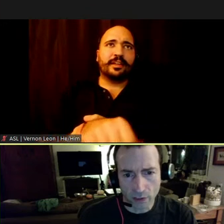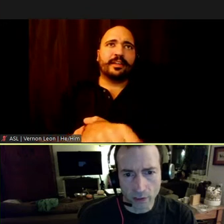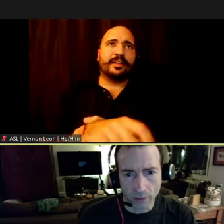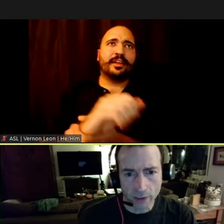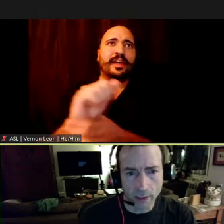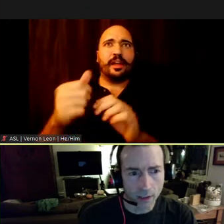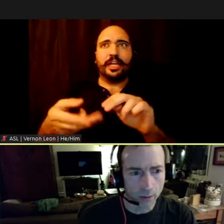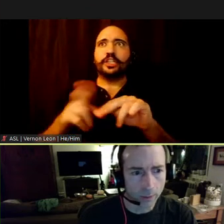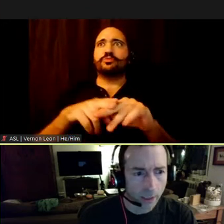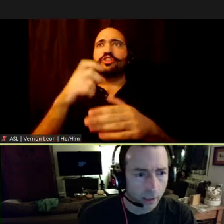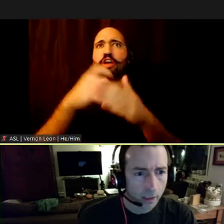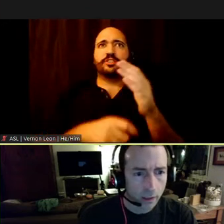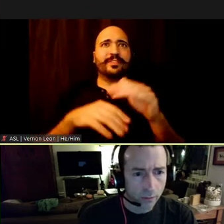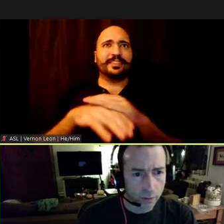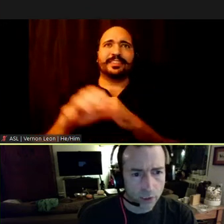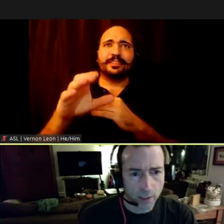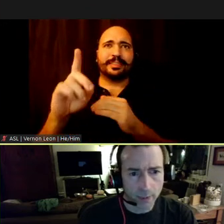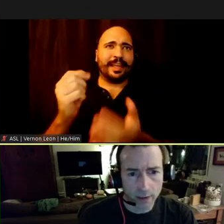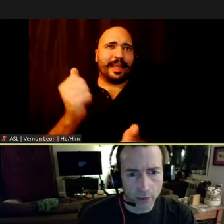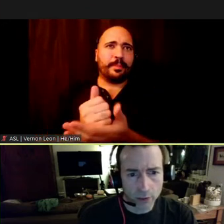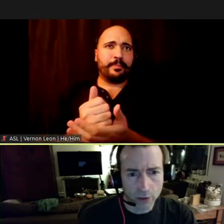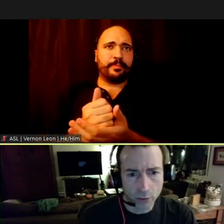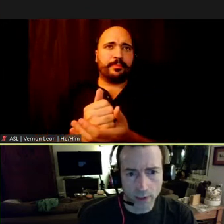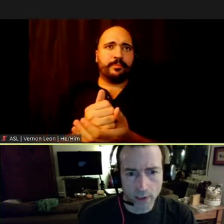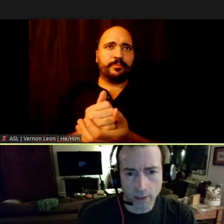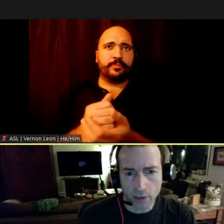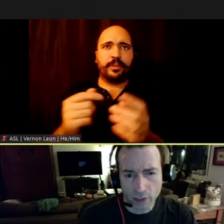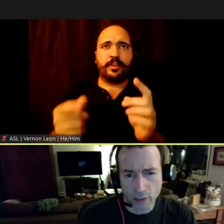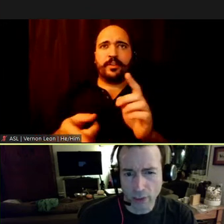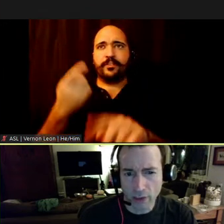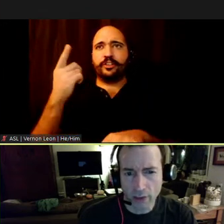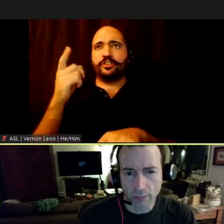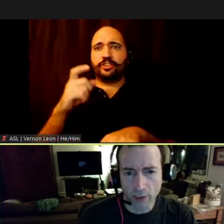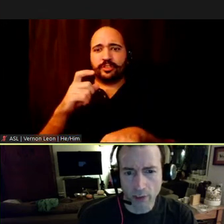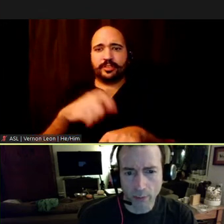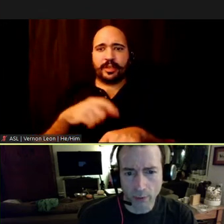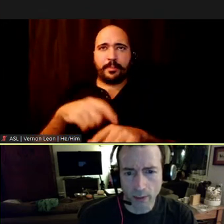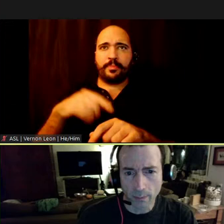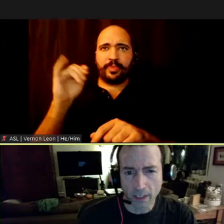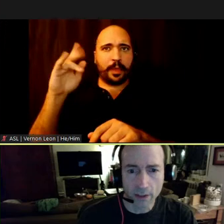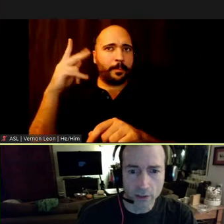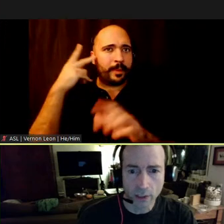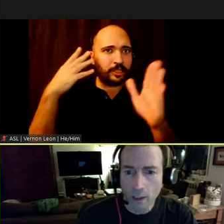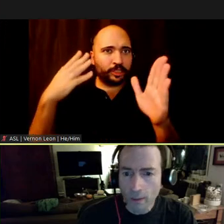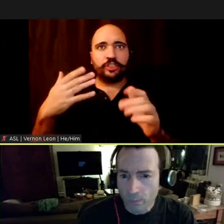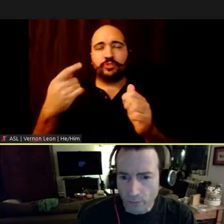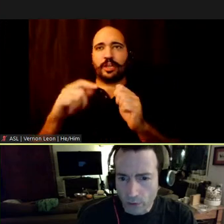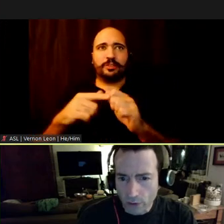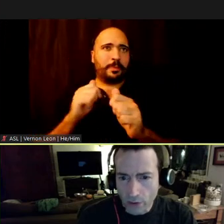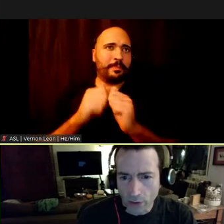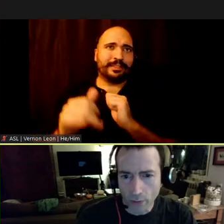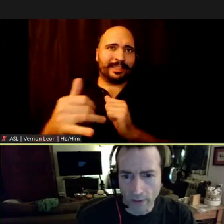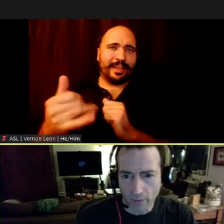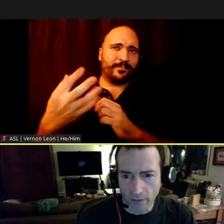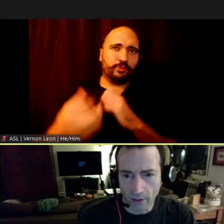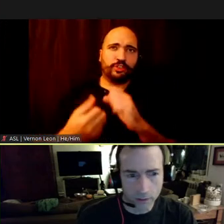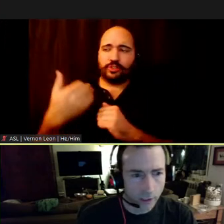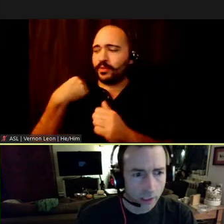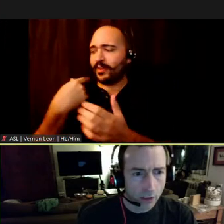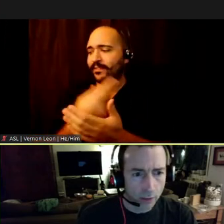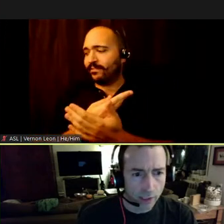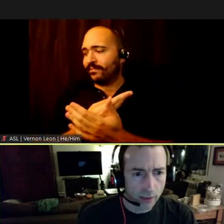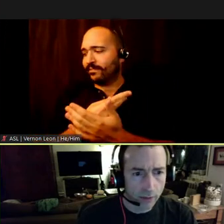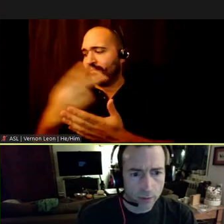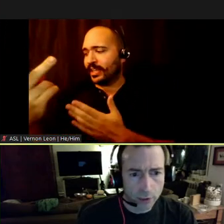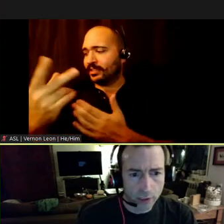entering the CBD help? The first time politicians tried to get this congestion pricing plan passed, a few years ago, it failed.